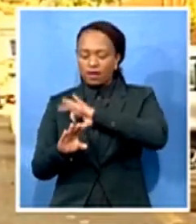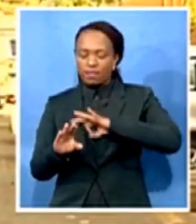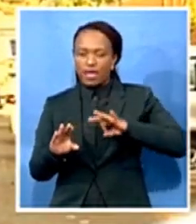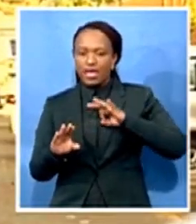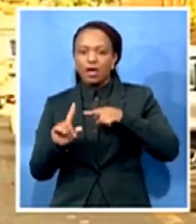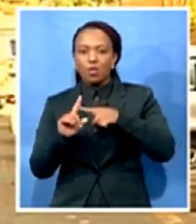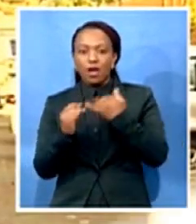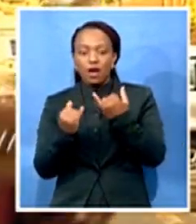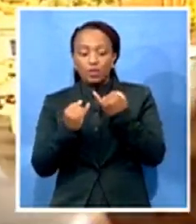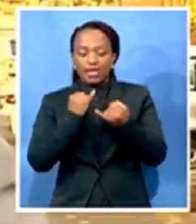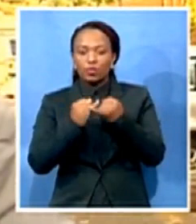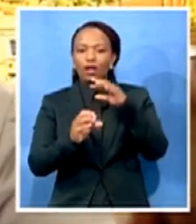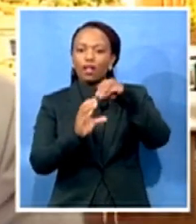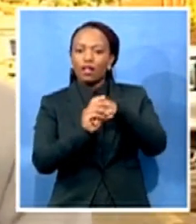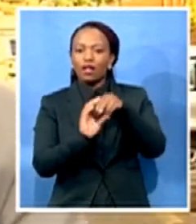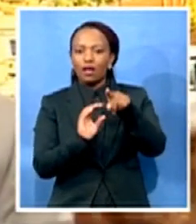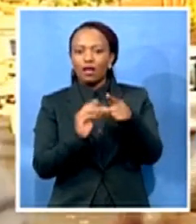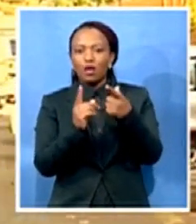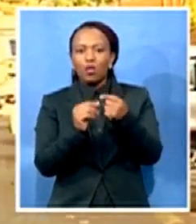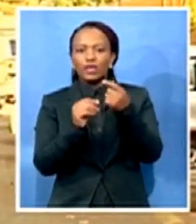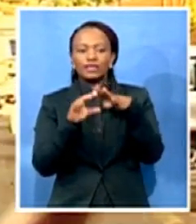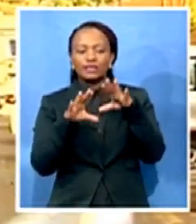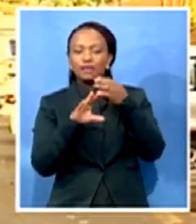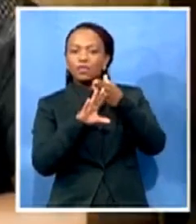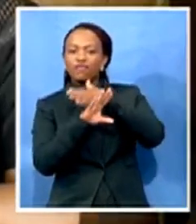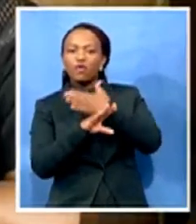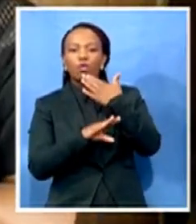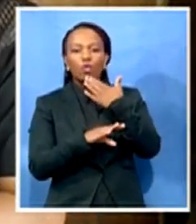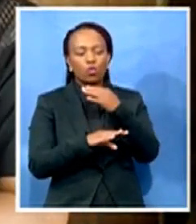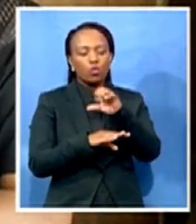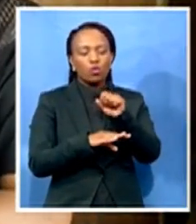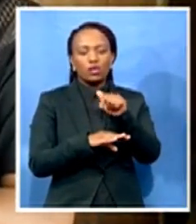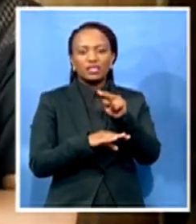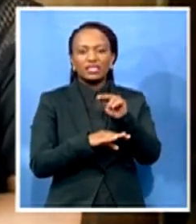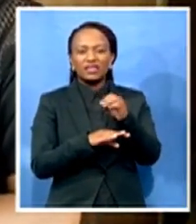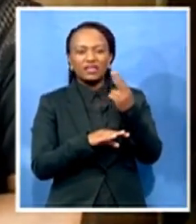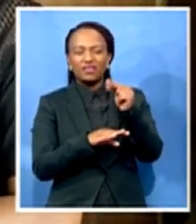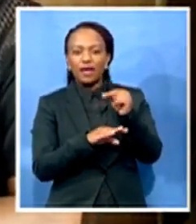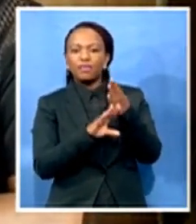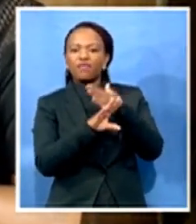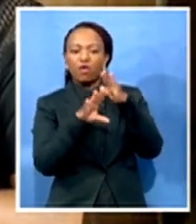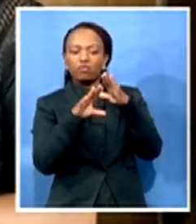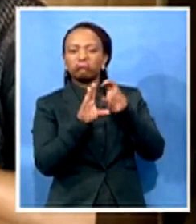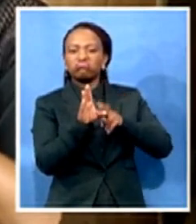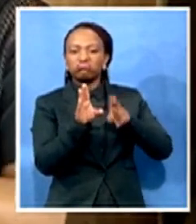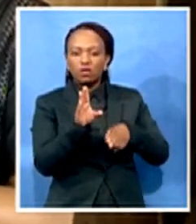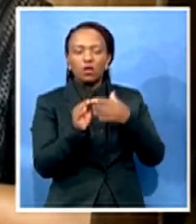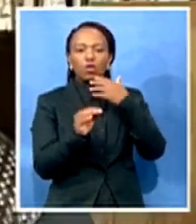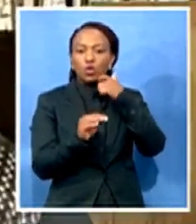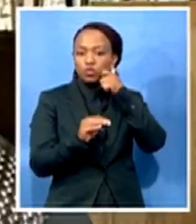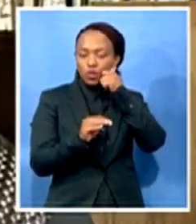successor, Stevens Mokalapa, who resigned as Tswane mayor following allegations of sexual misconduct.